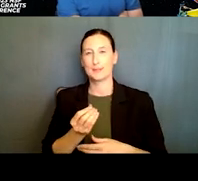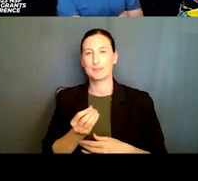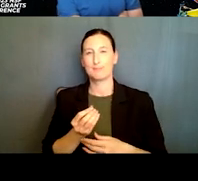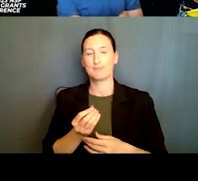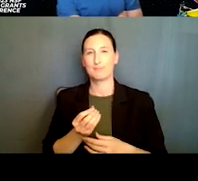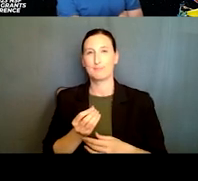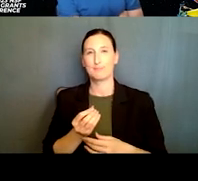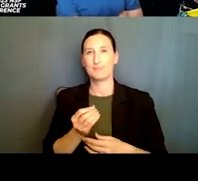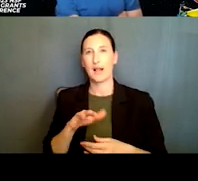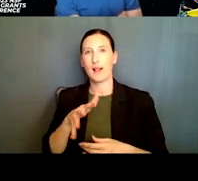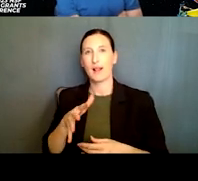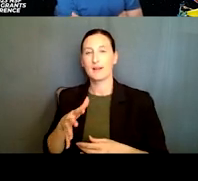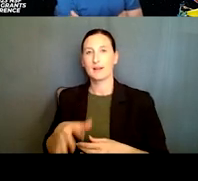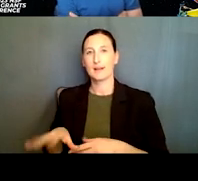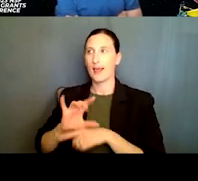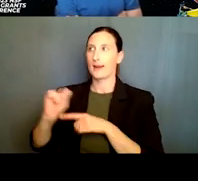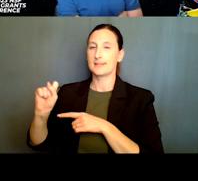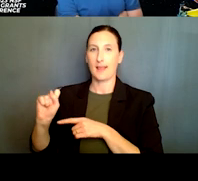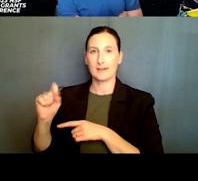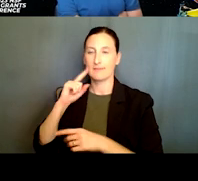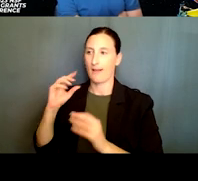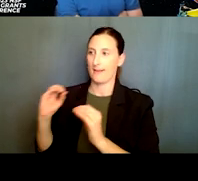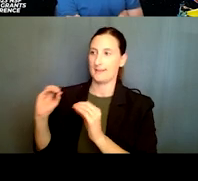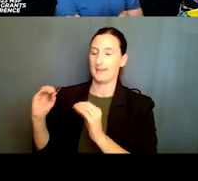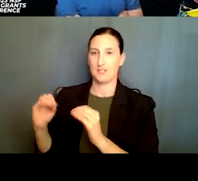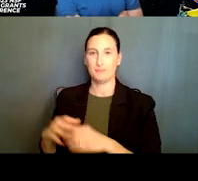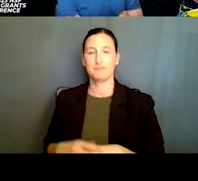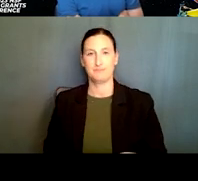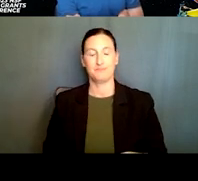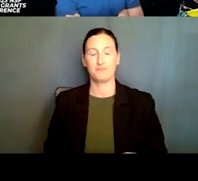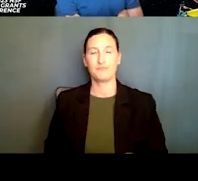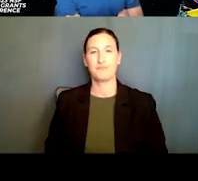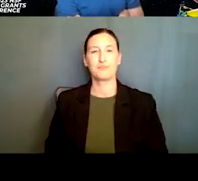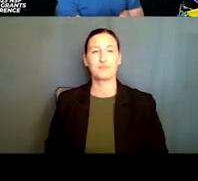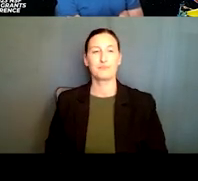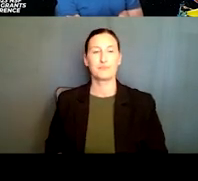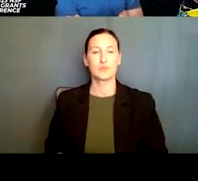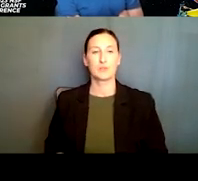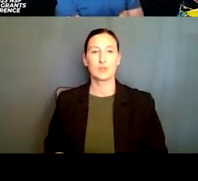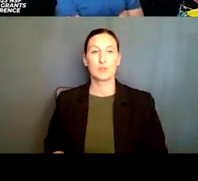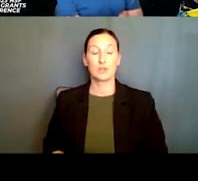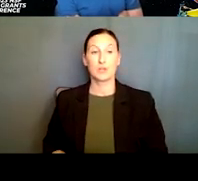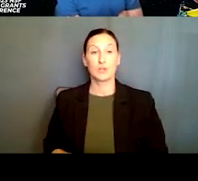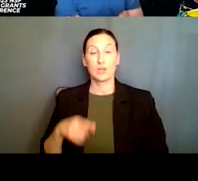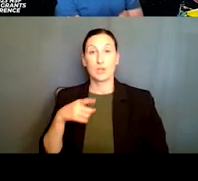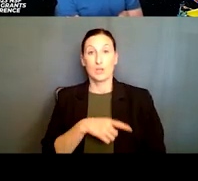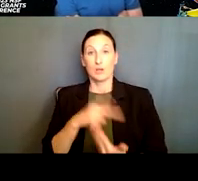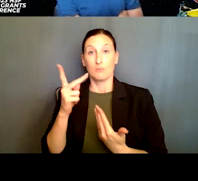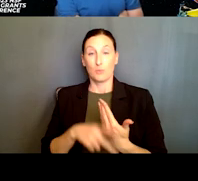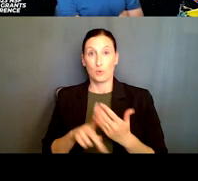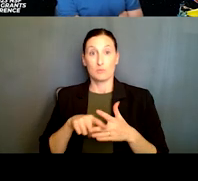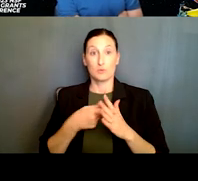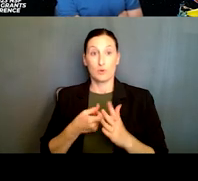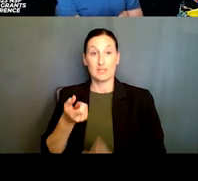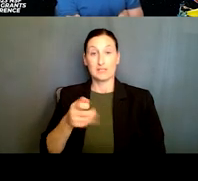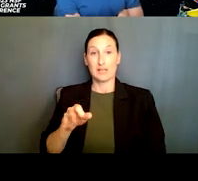uh, a level of excellence in, in the education activity that they, they provide. Um, so this, uh, program was, uh, started in